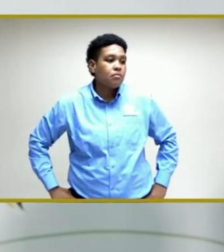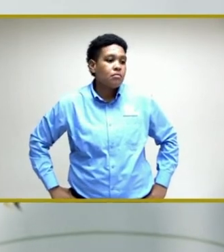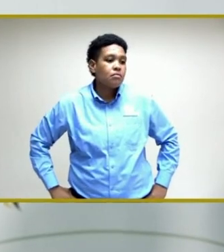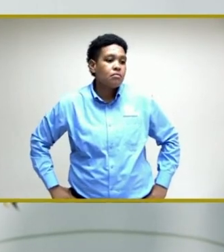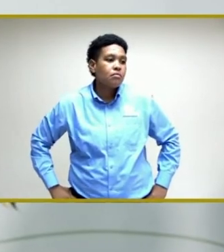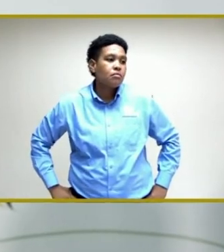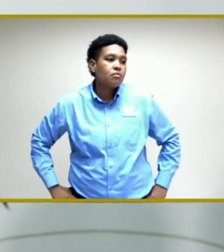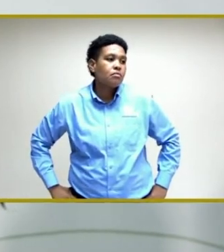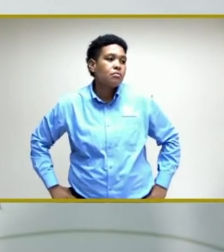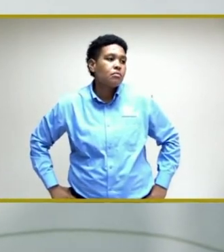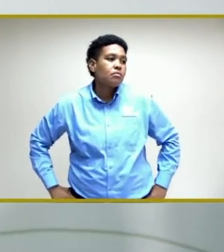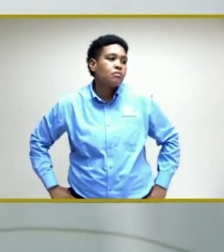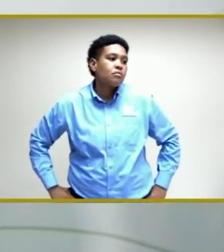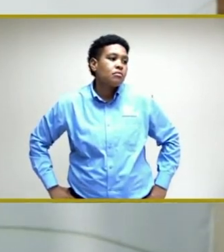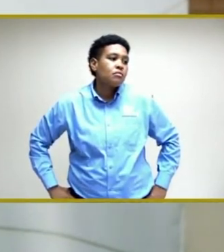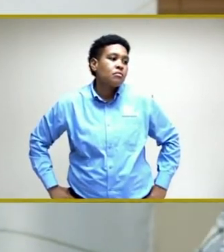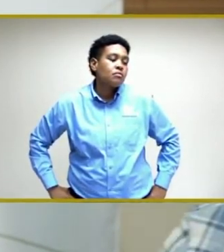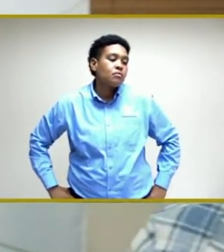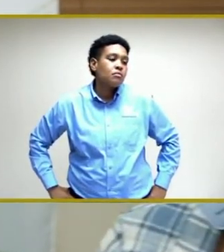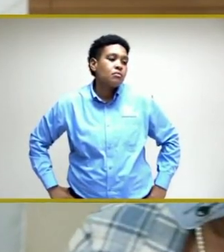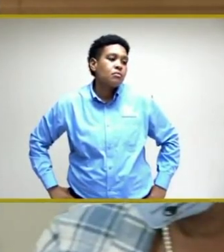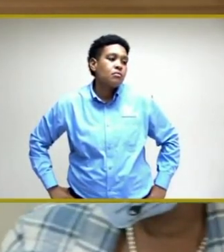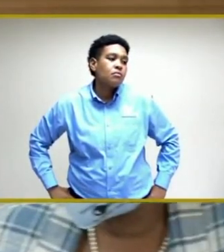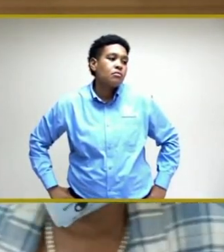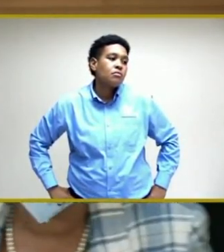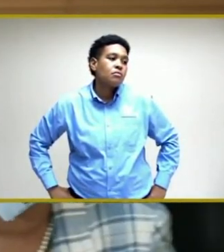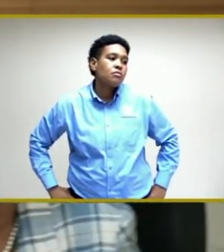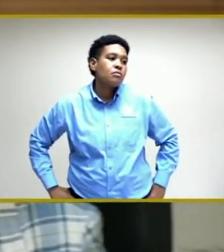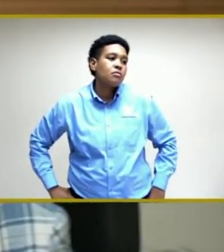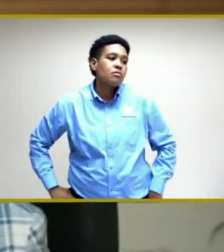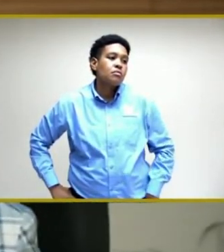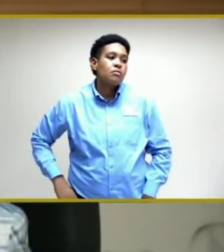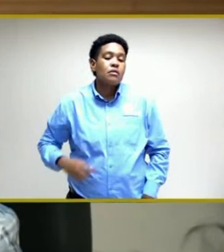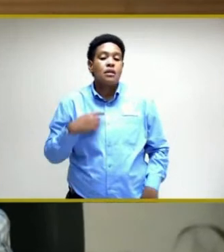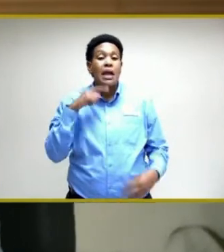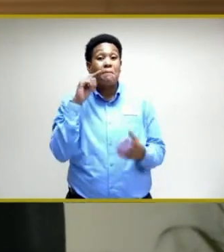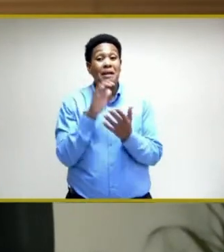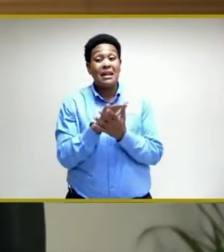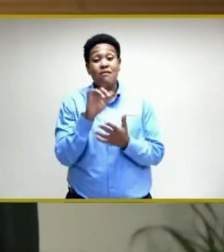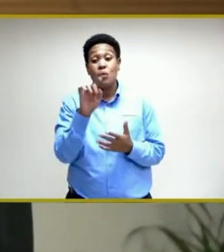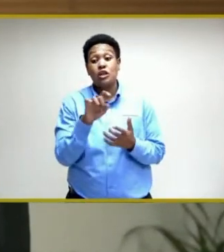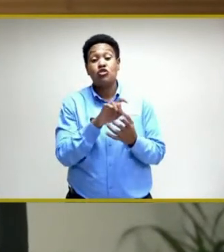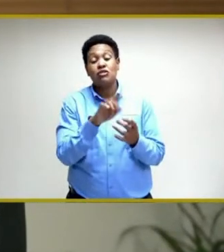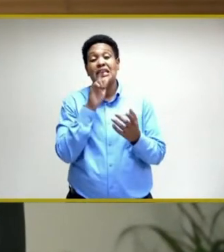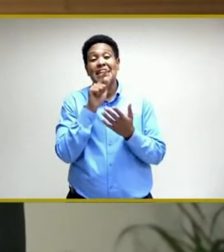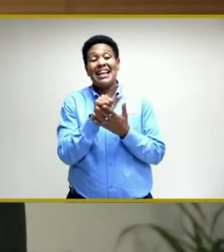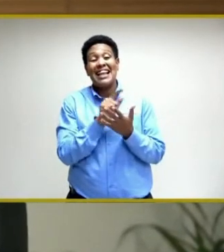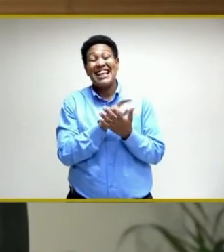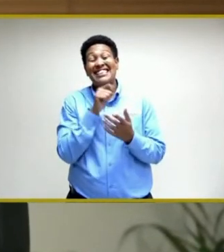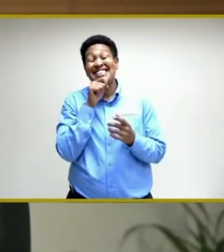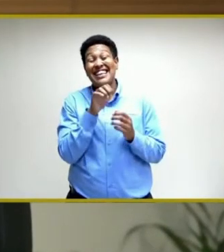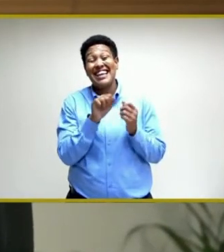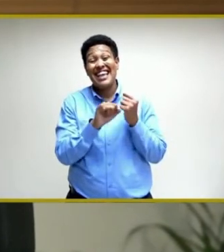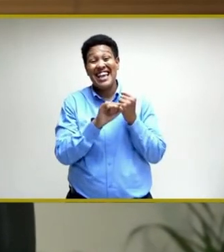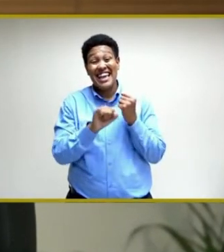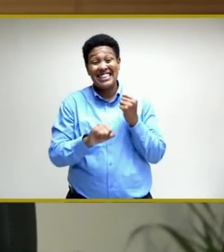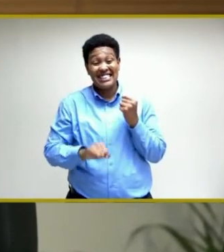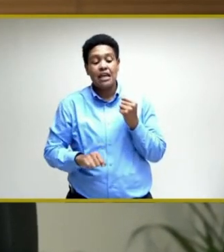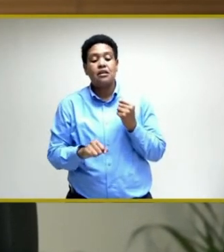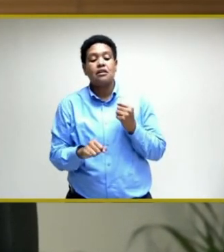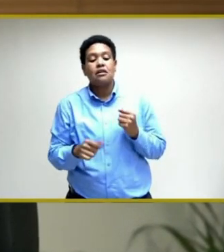I believe there was a question regarding the legislation being extended to,